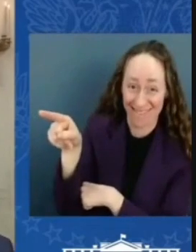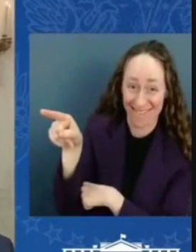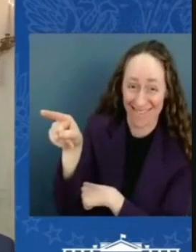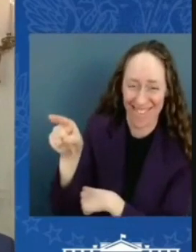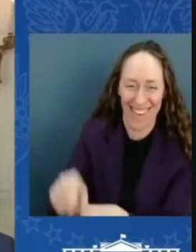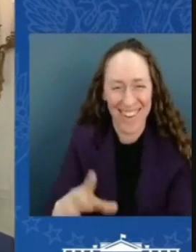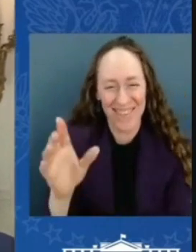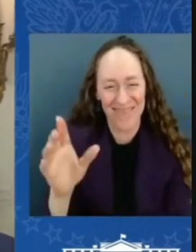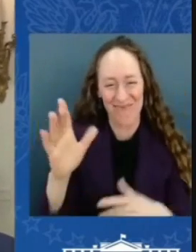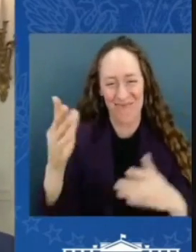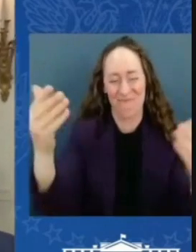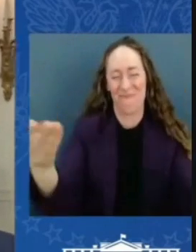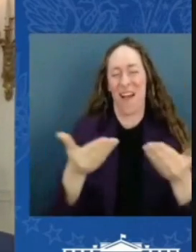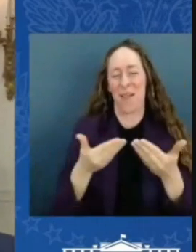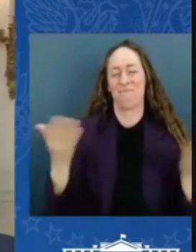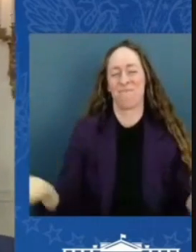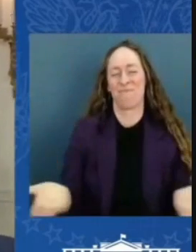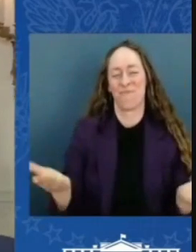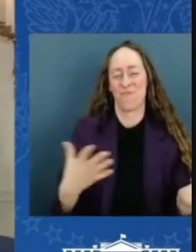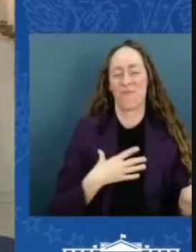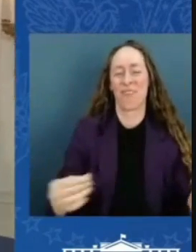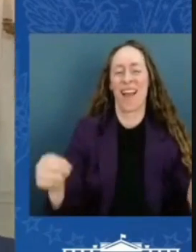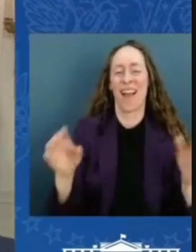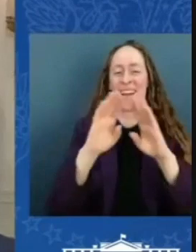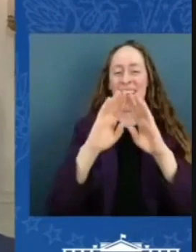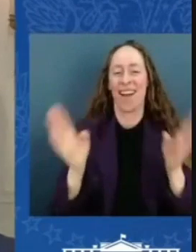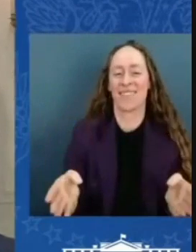The President's National Champions at the University of South Carolina.